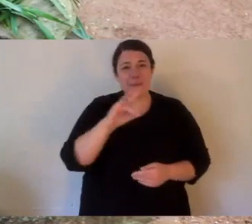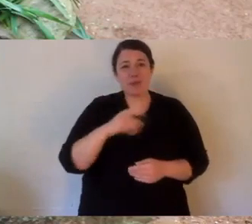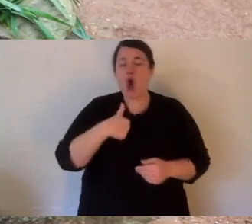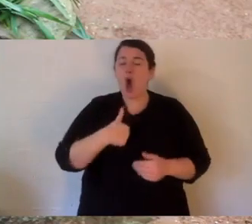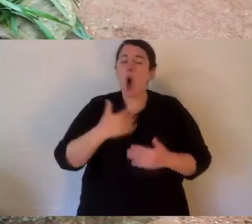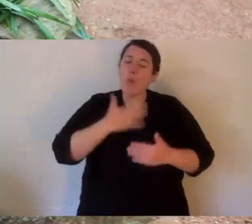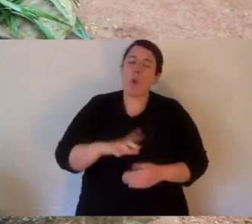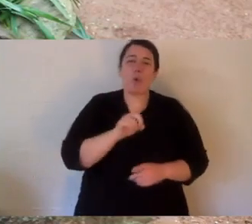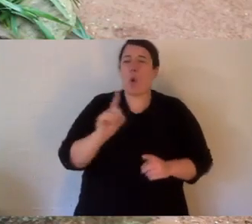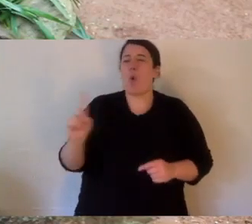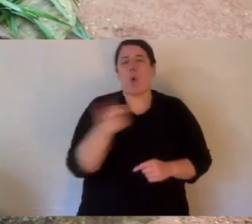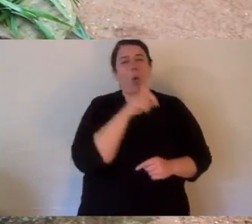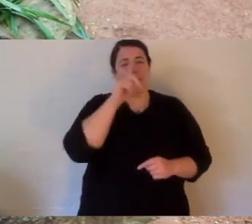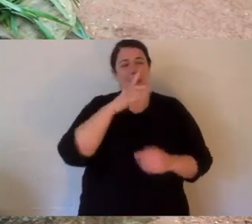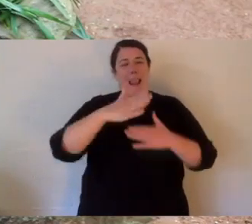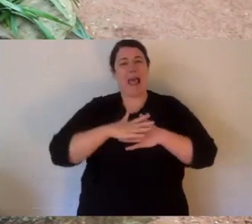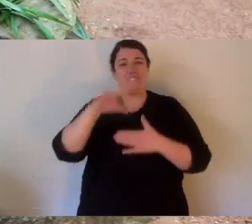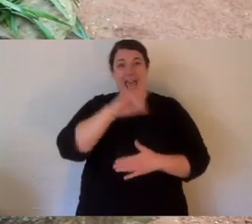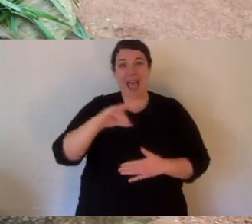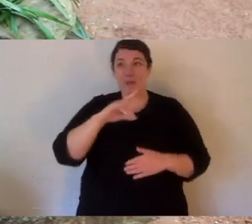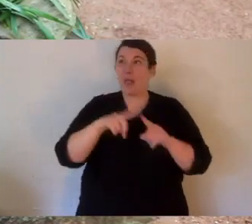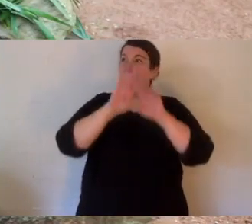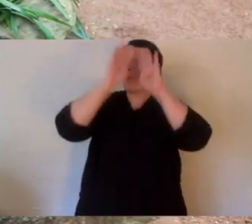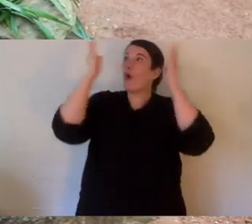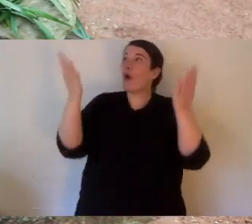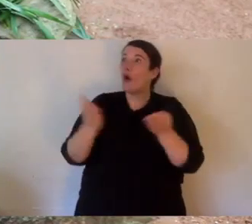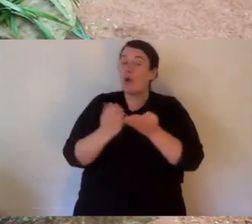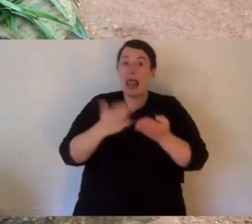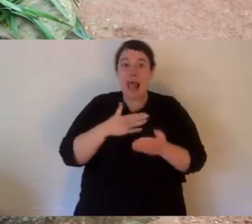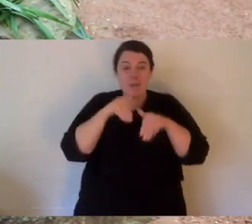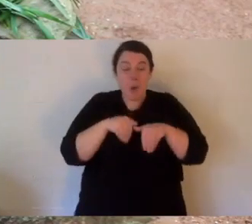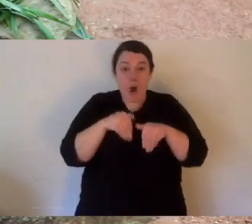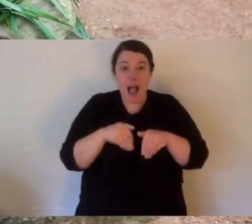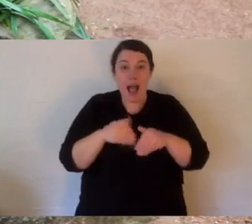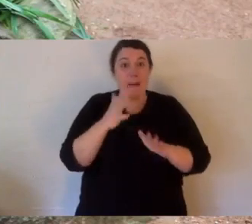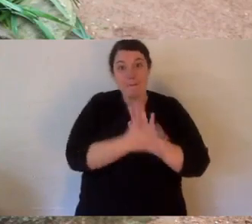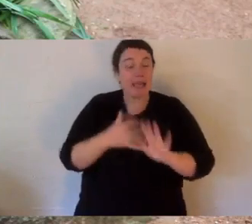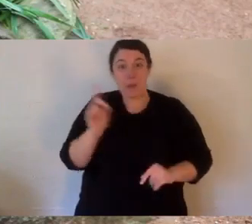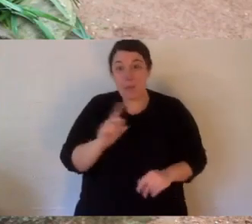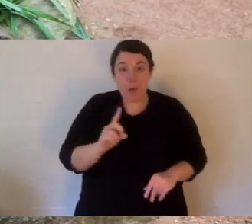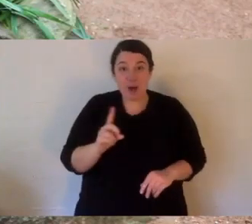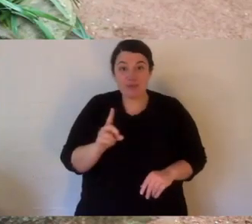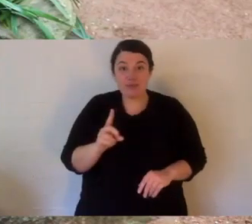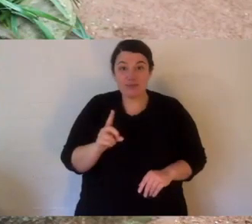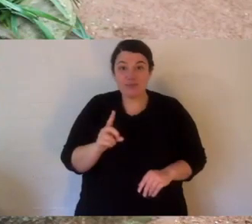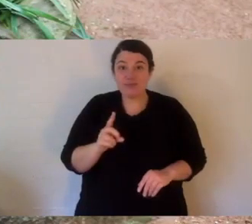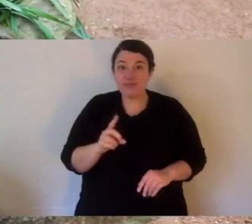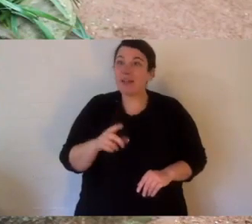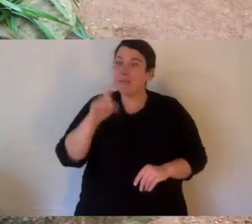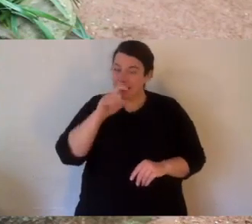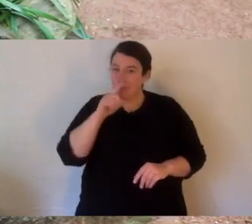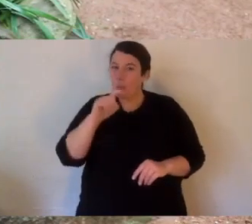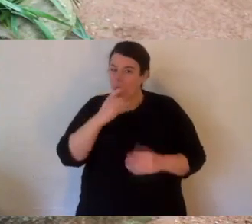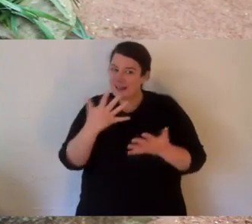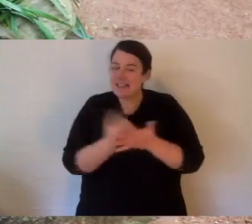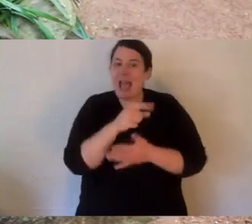when you're a conservationist and you care about animals, you need people to love an animal. And the world loves quokkas.